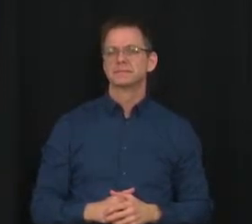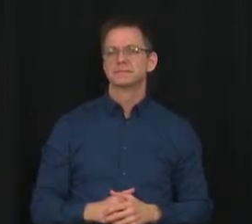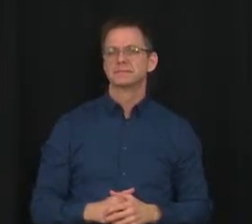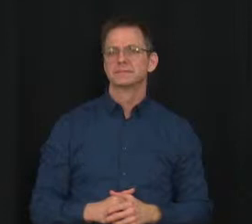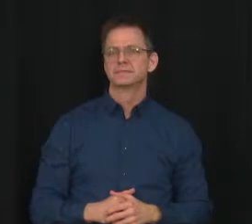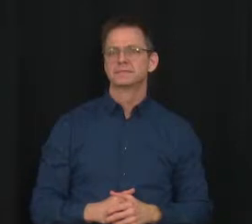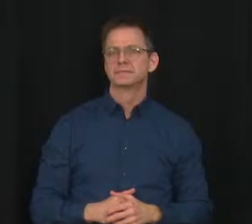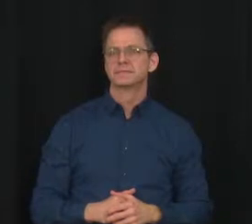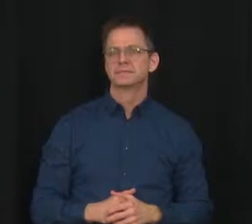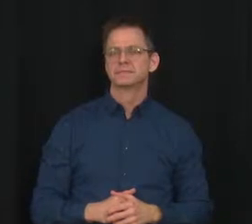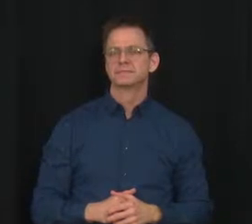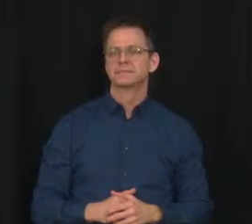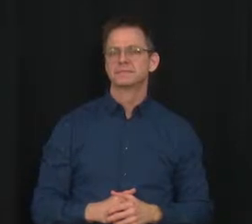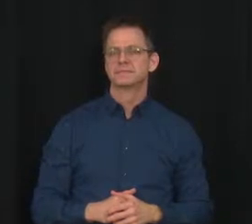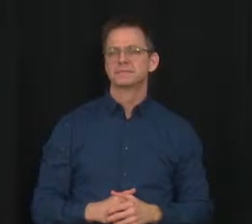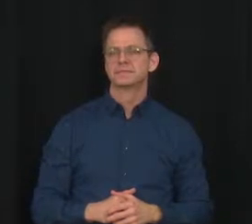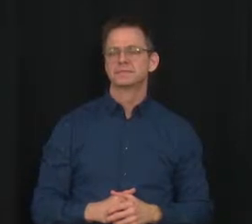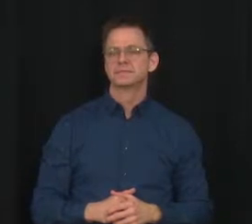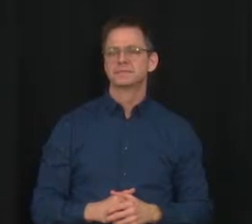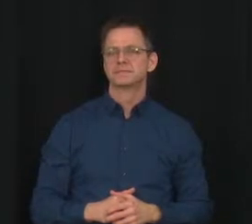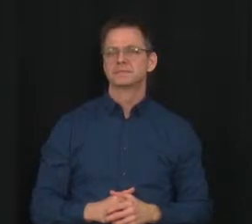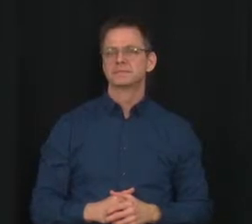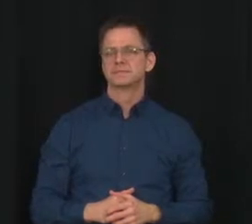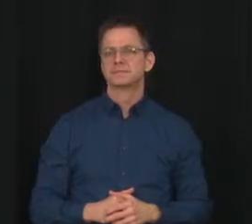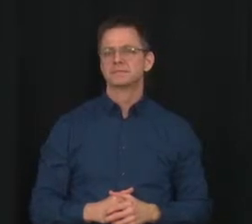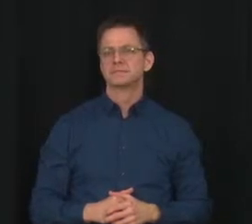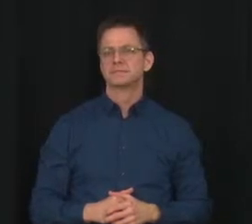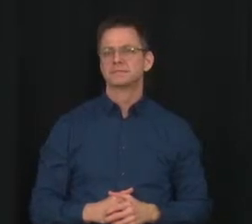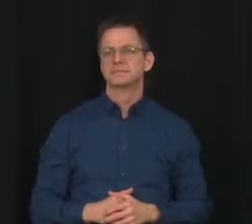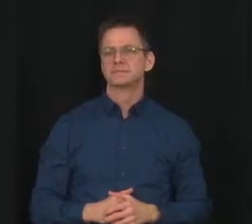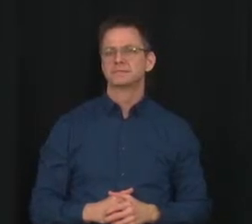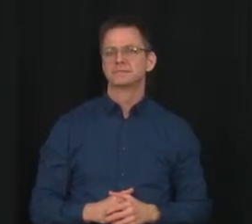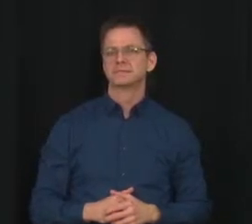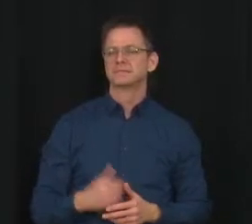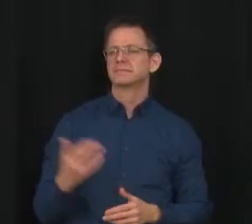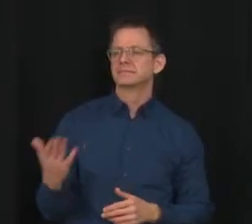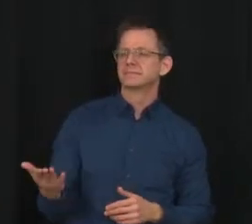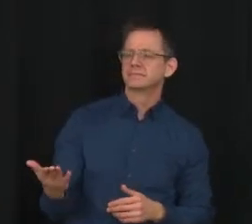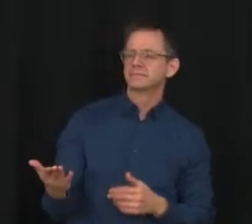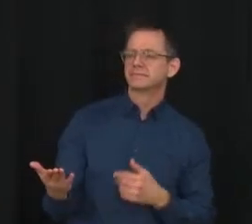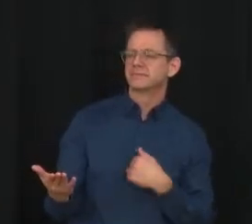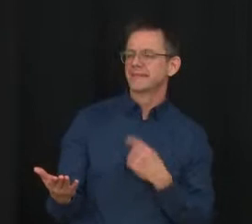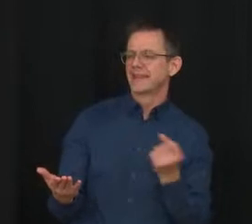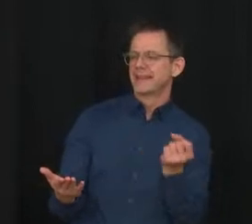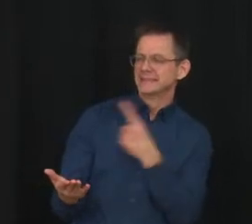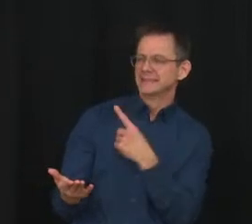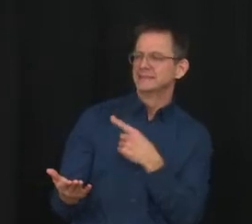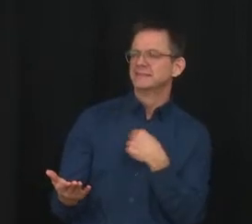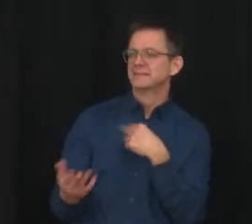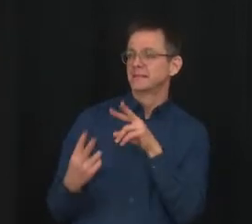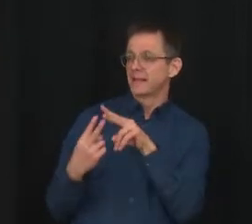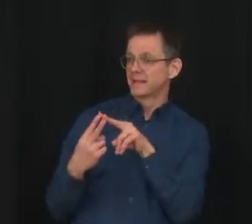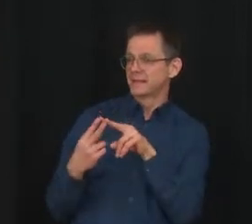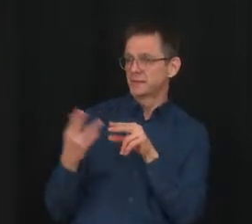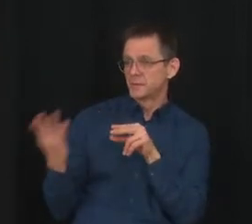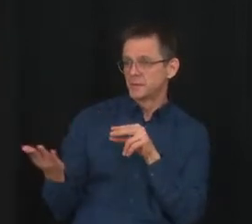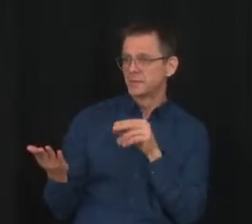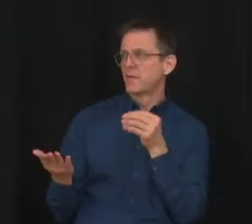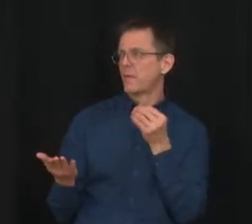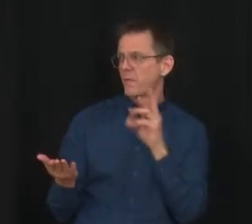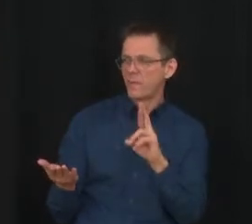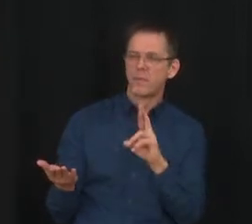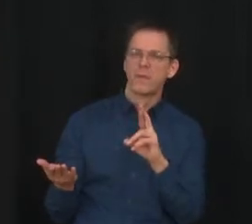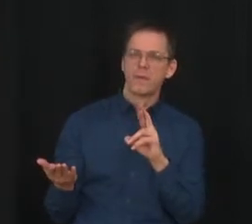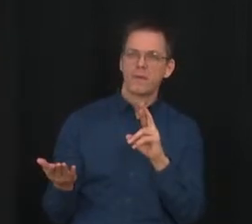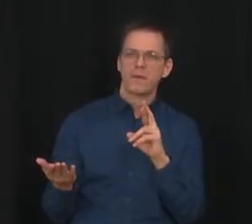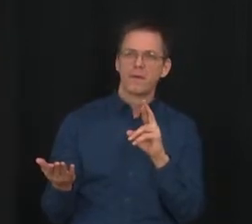either the minister or Dr. Henshaw could answer this one. basically wondering, you know, with the change to reporting and